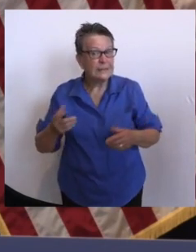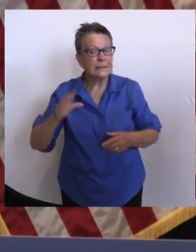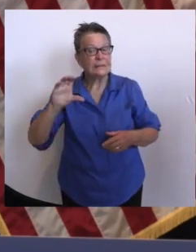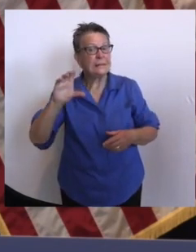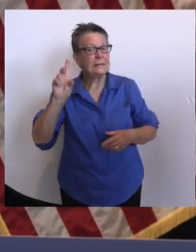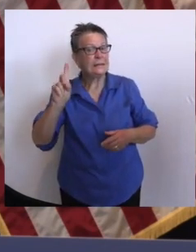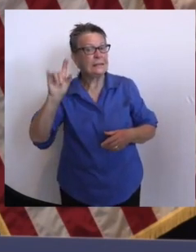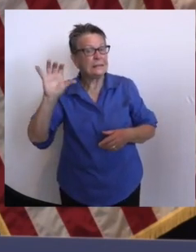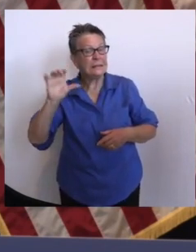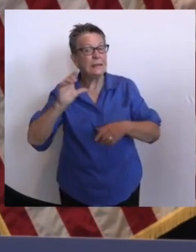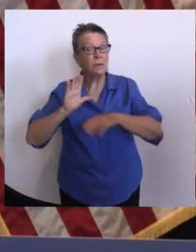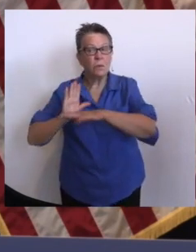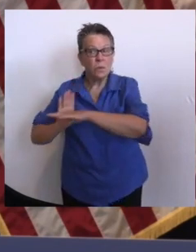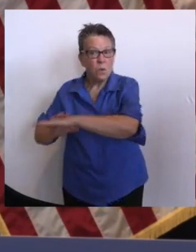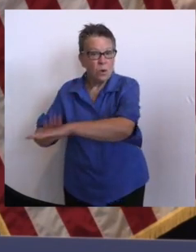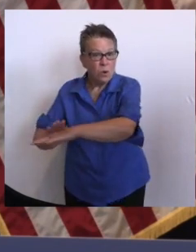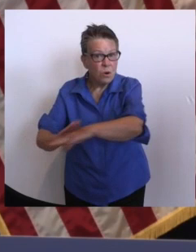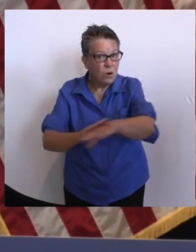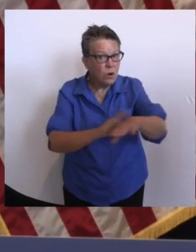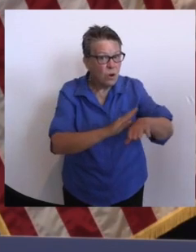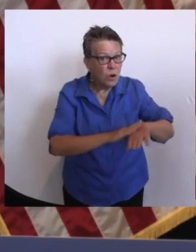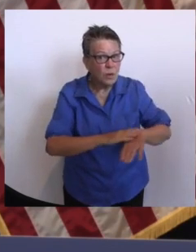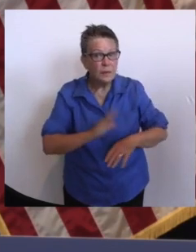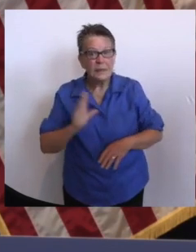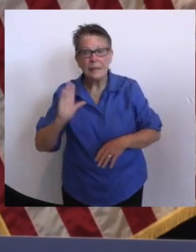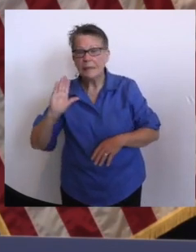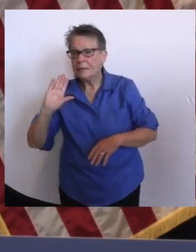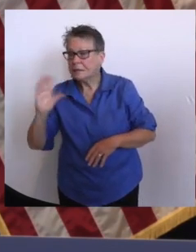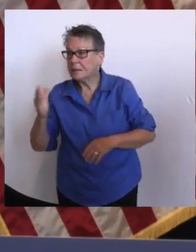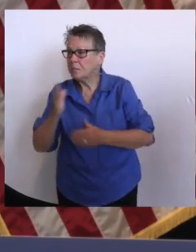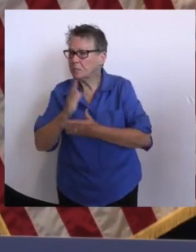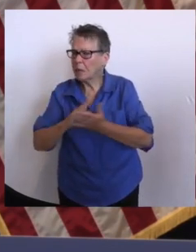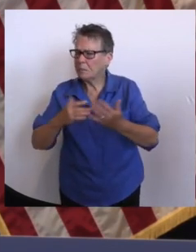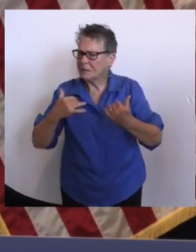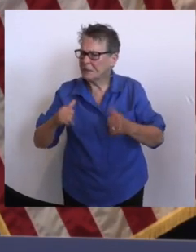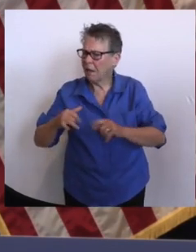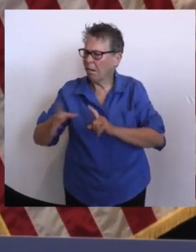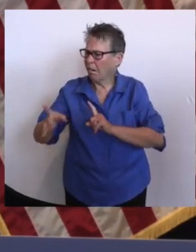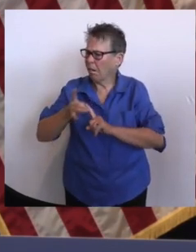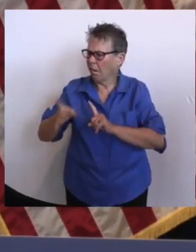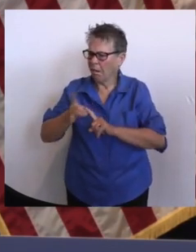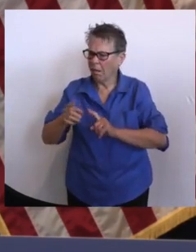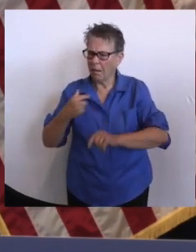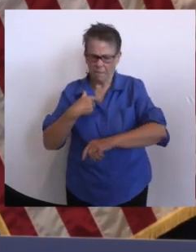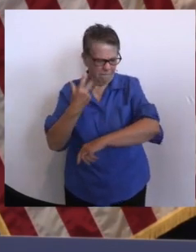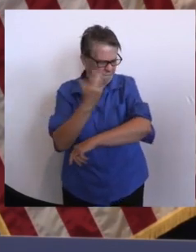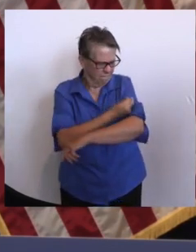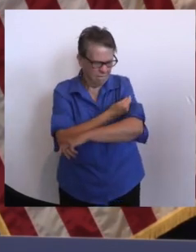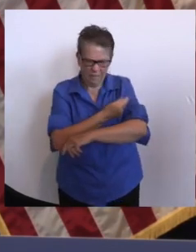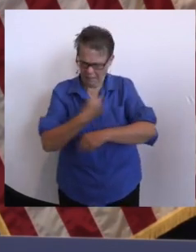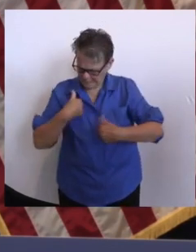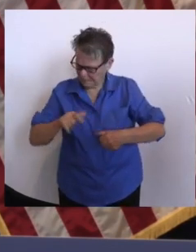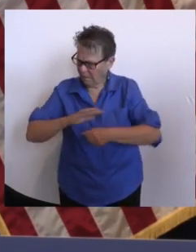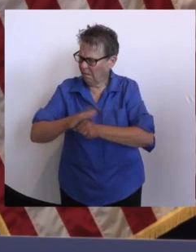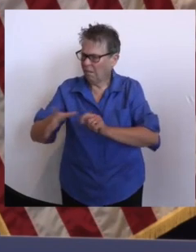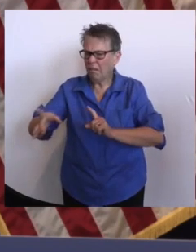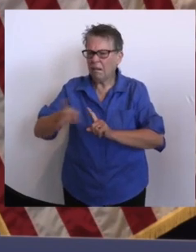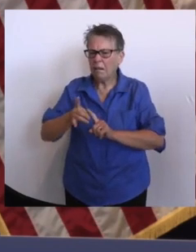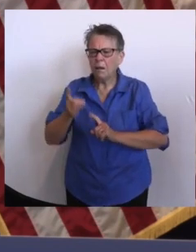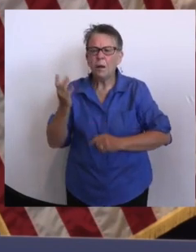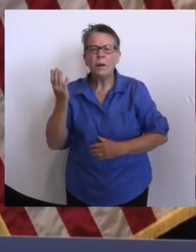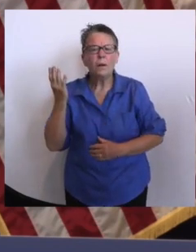could be related to changes in the virus or waning vaccine induced immunity with increased time since